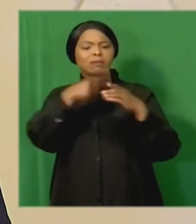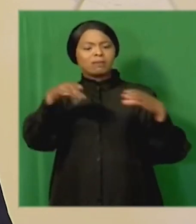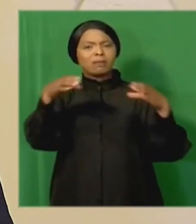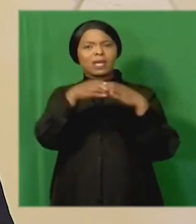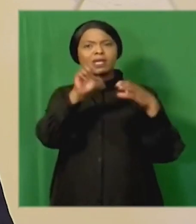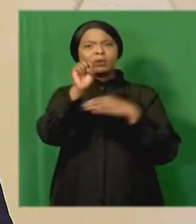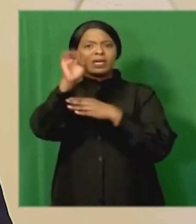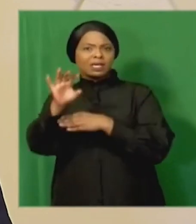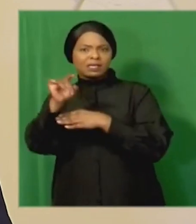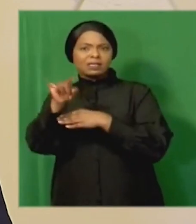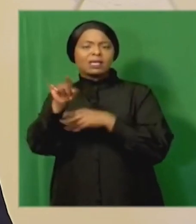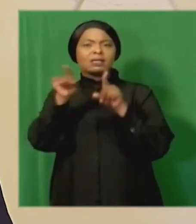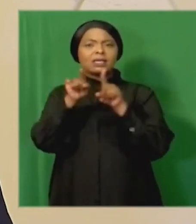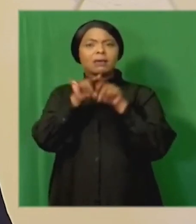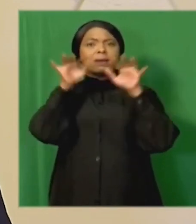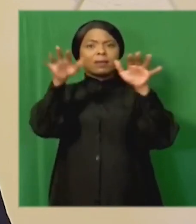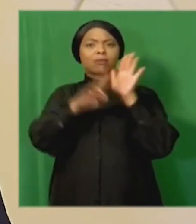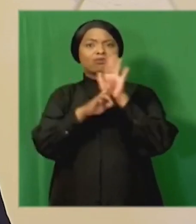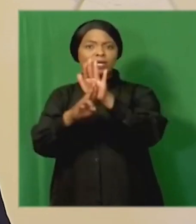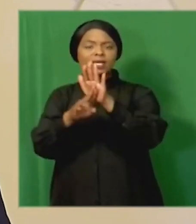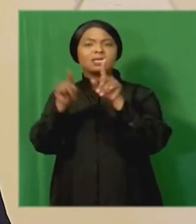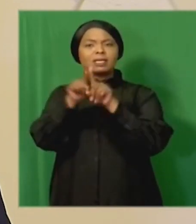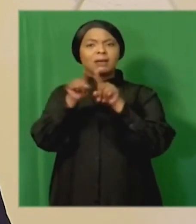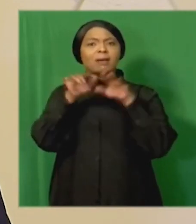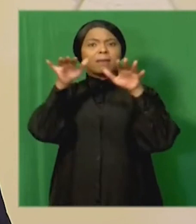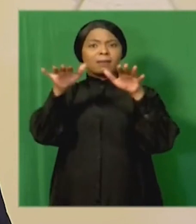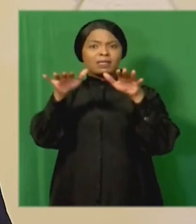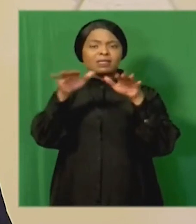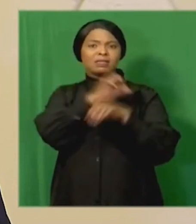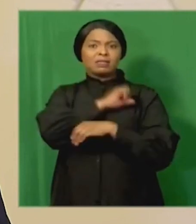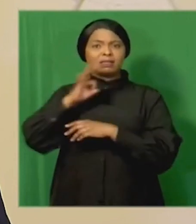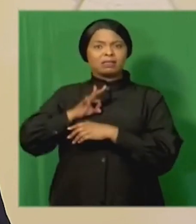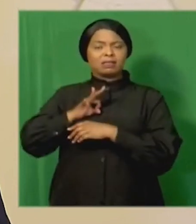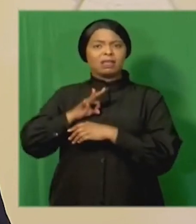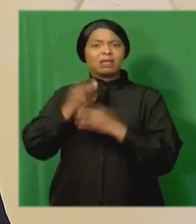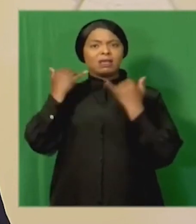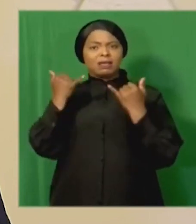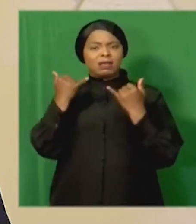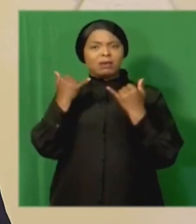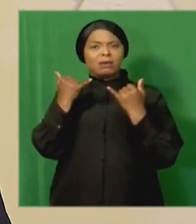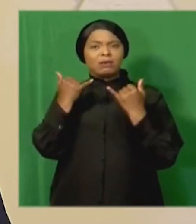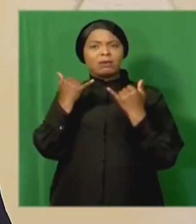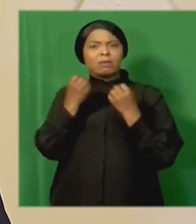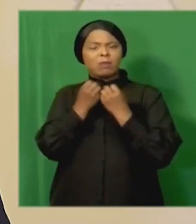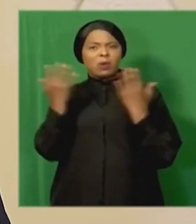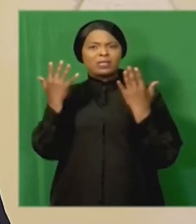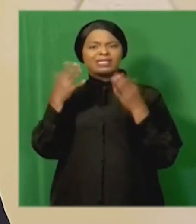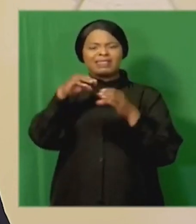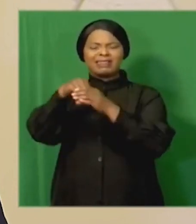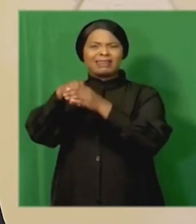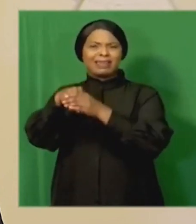from among our public representatives and public servants, would emerge a network of criminal